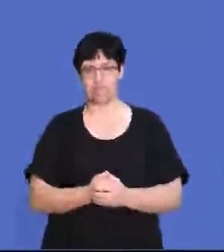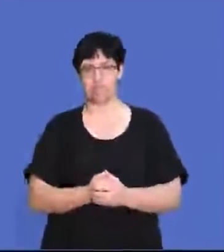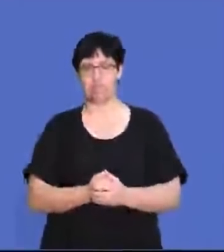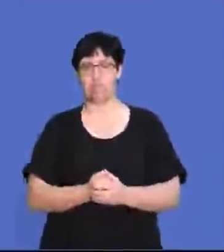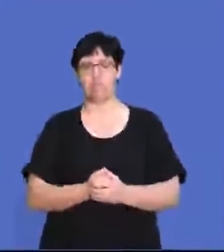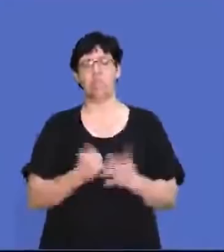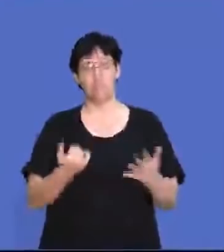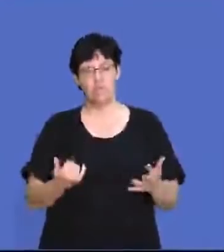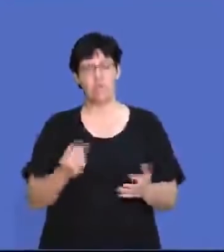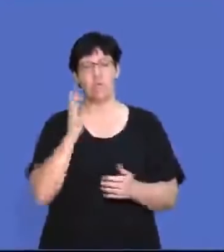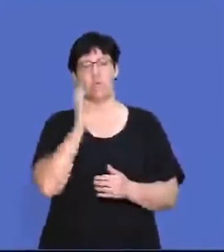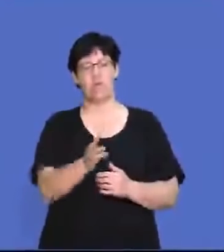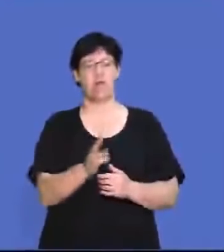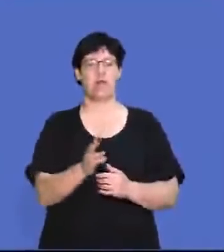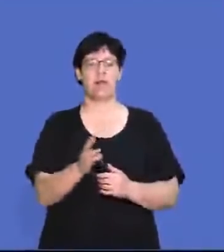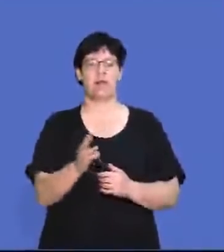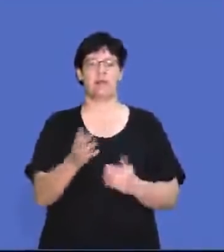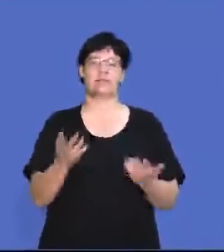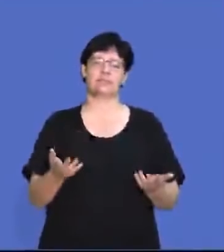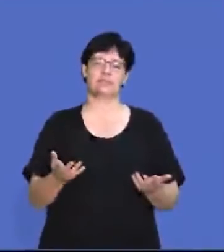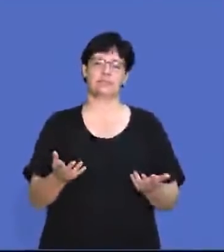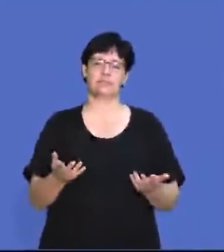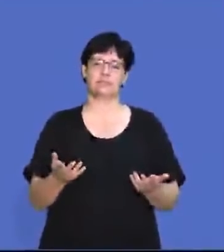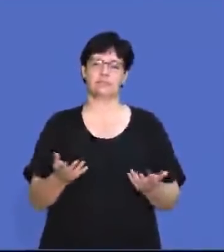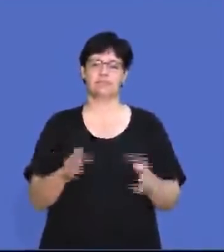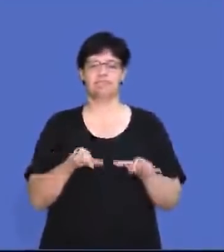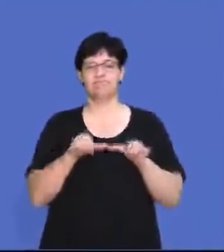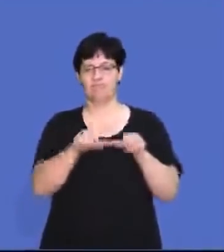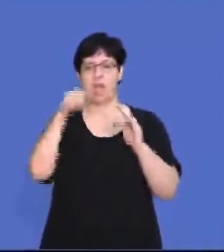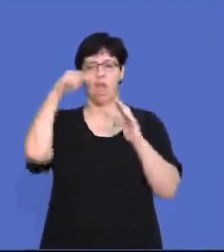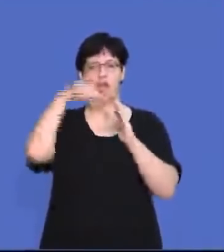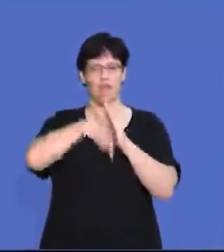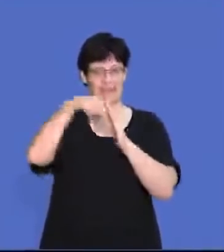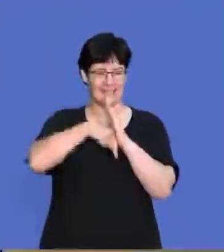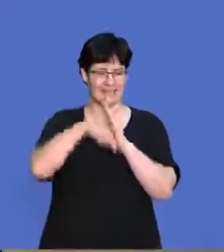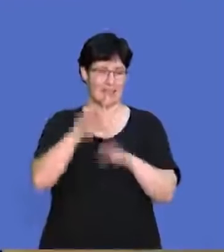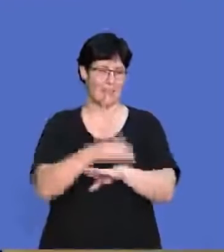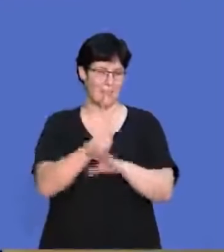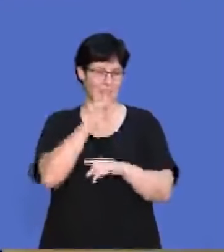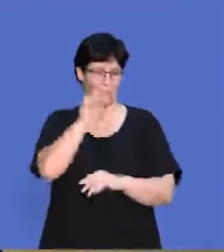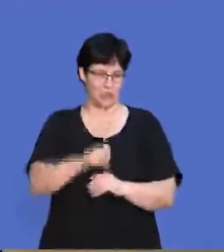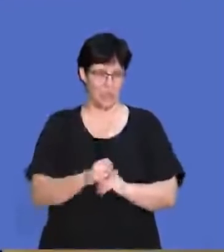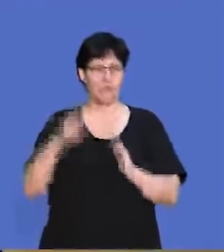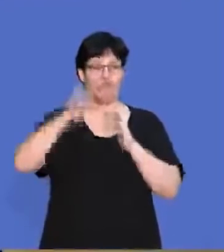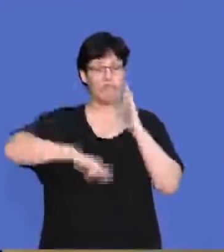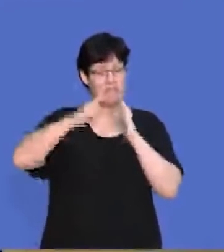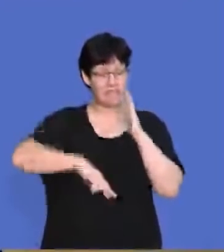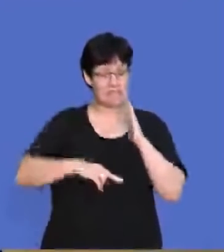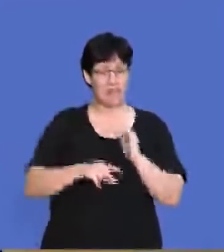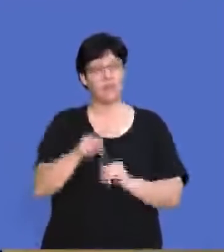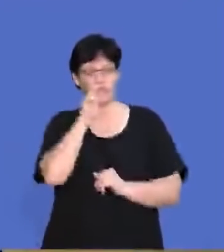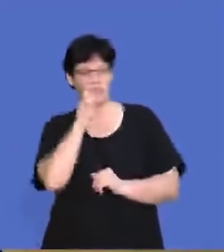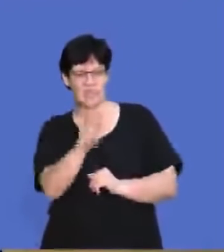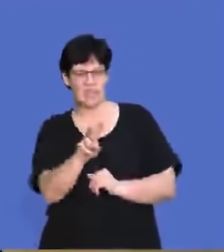All right, so we're going to be going on to a contextual-based question now. So I'm going to be reading it out to you